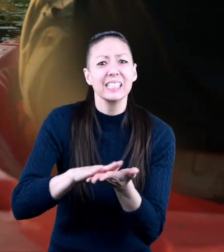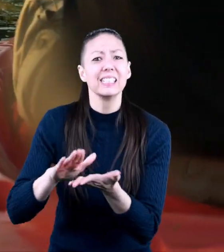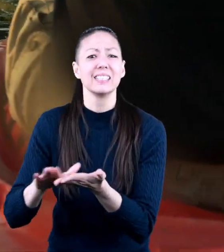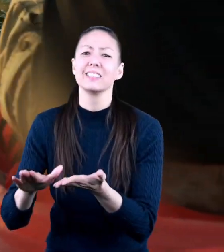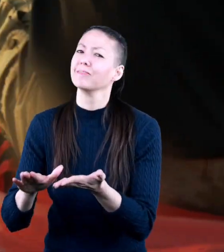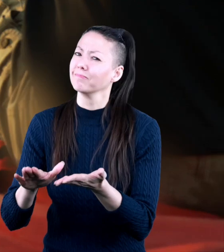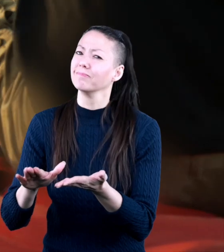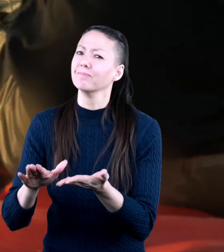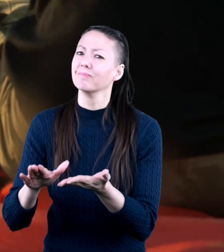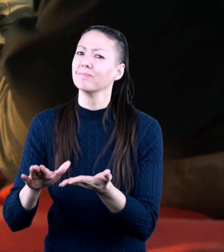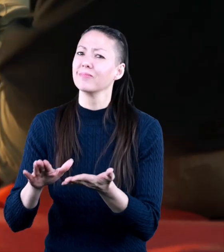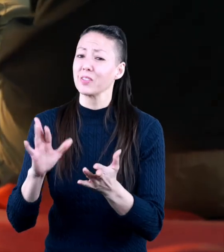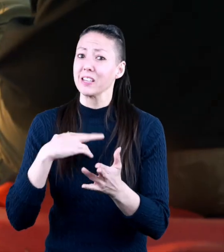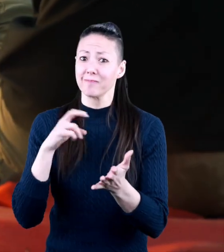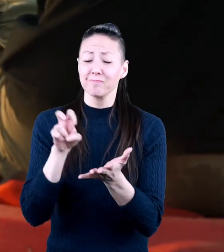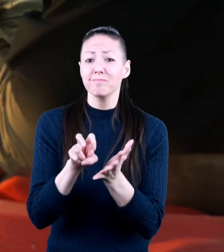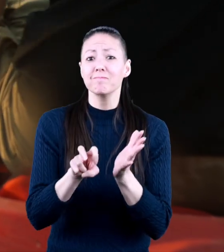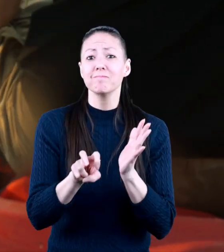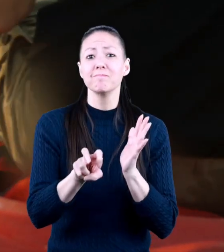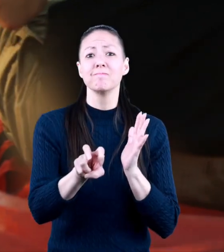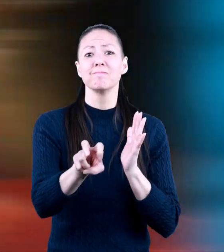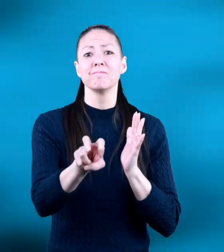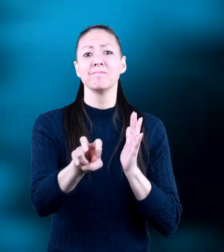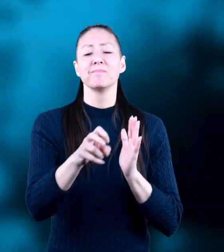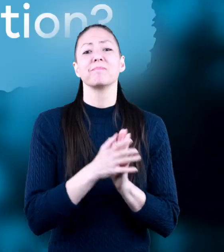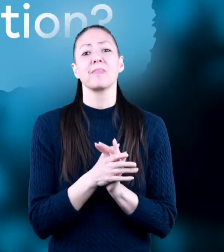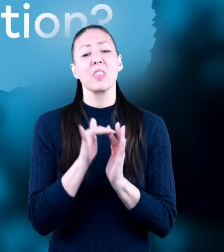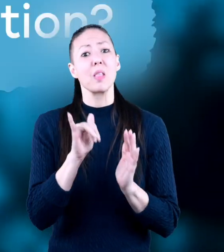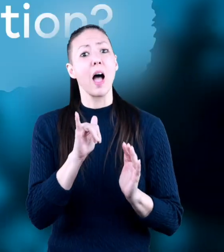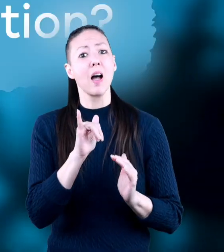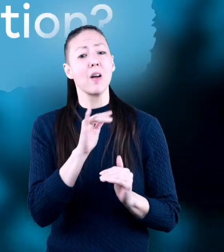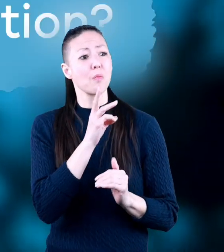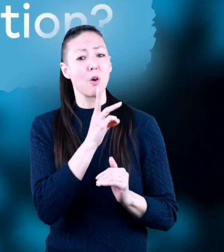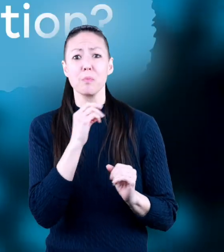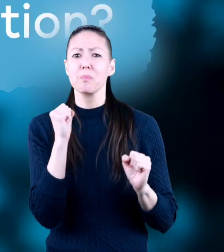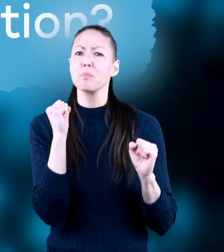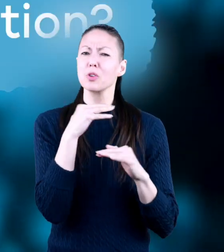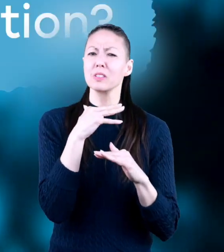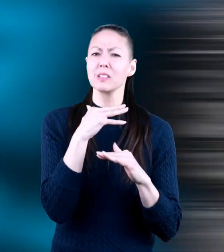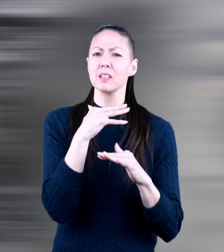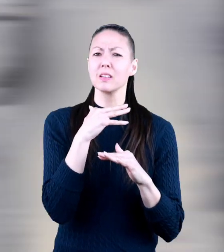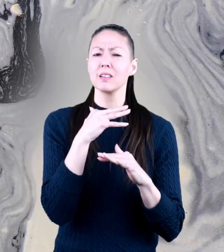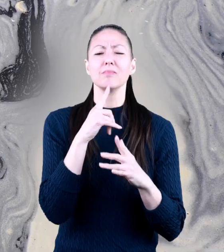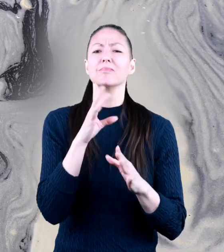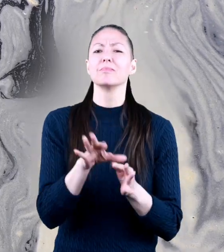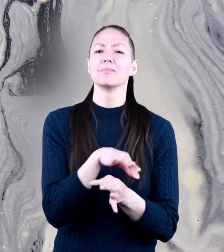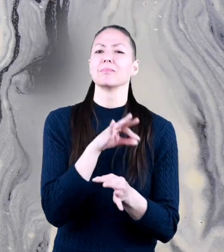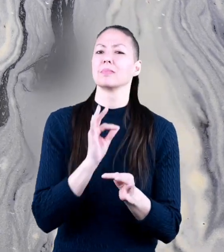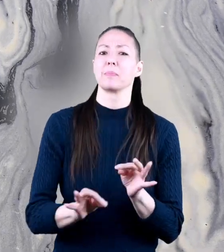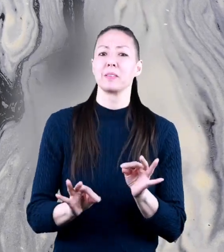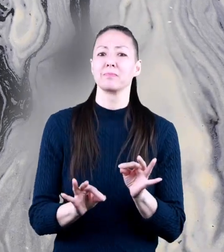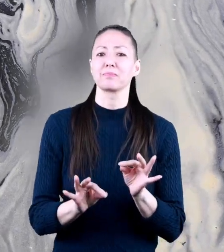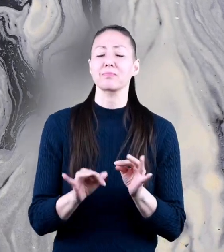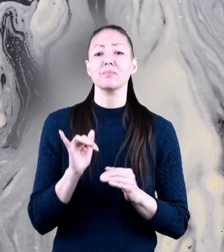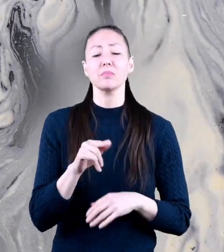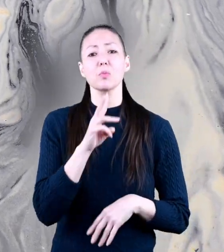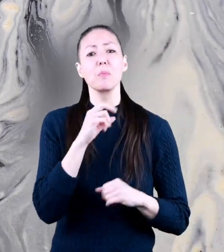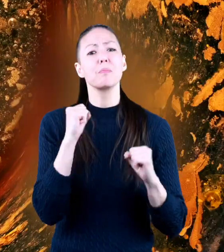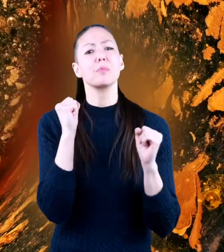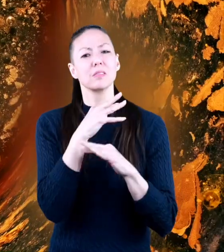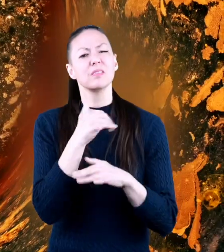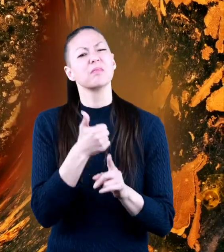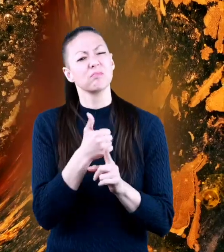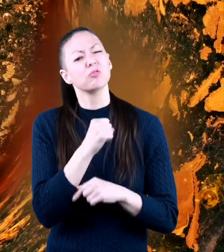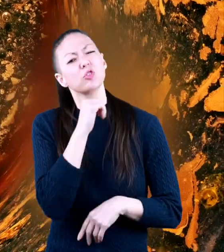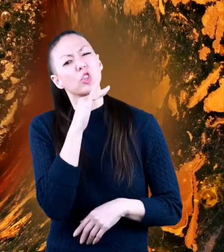into your water rafts because here we go what is water pollution to put it simply water pollution